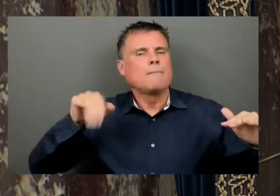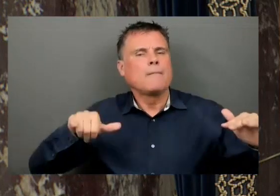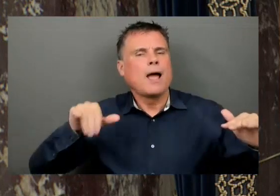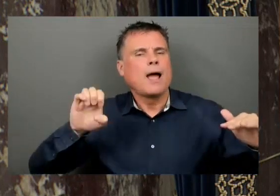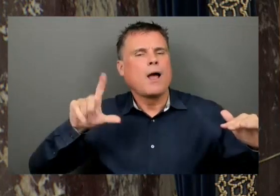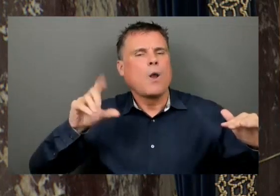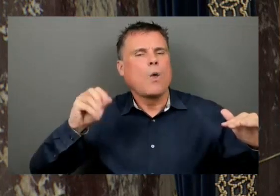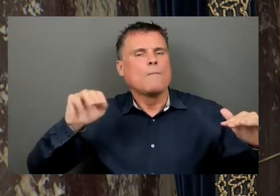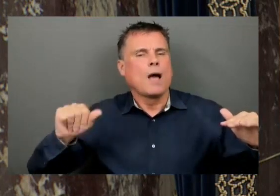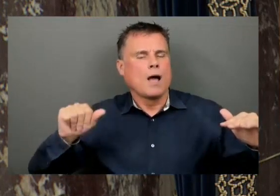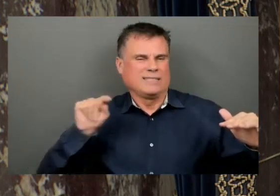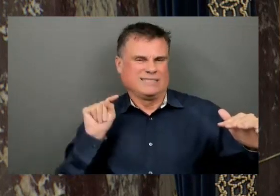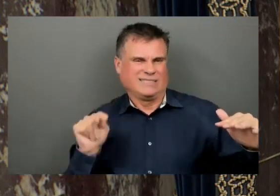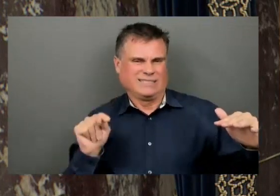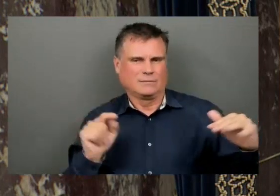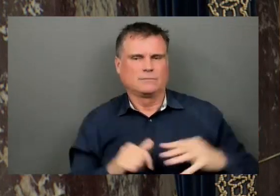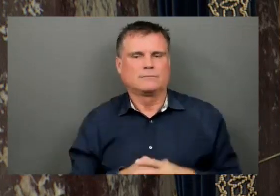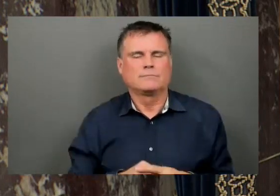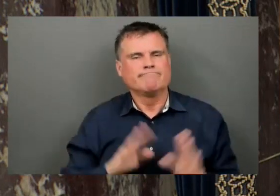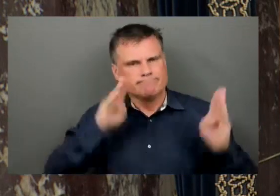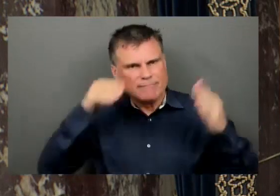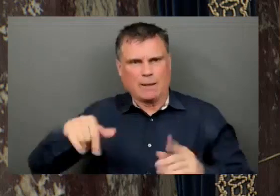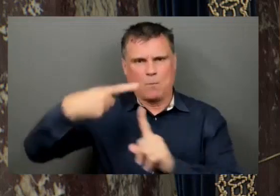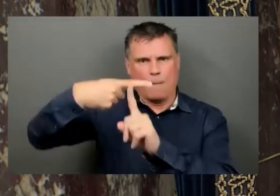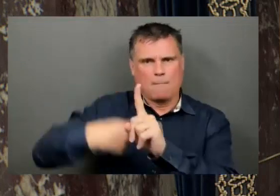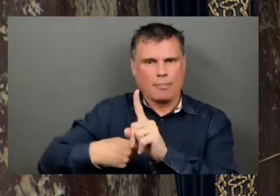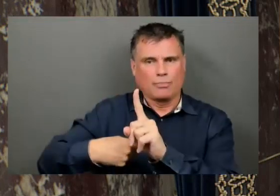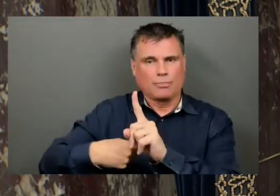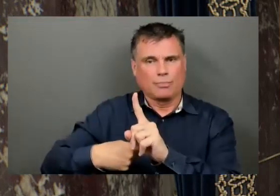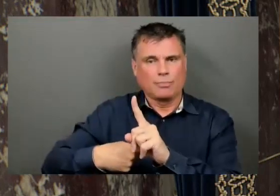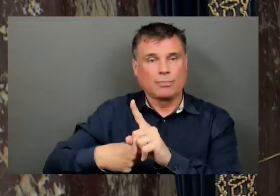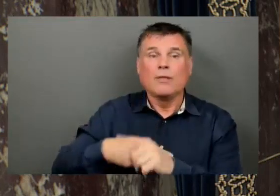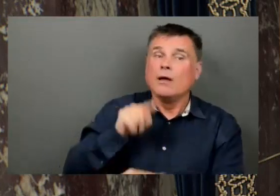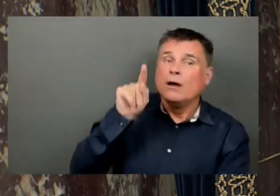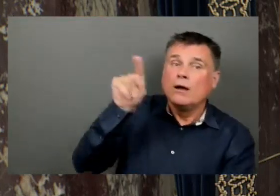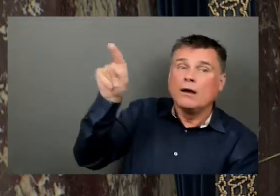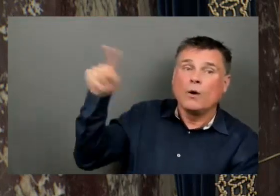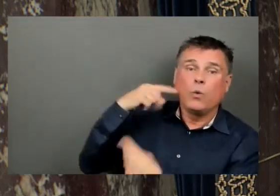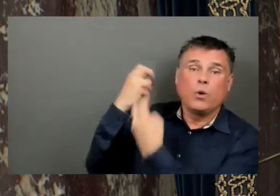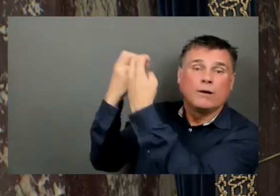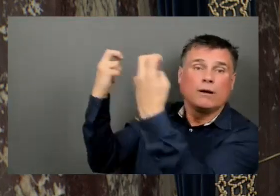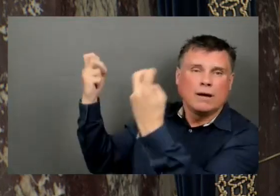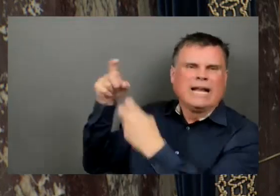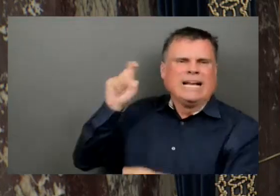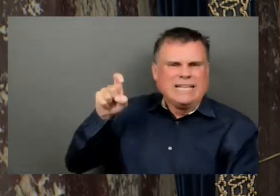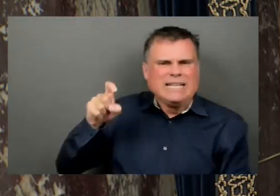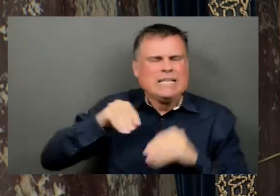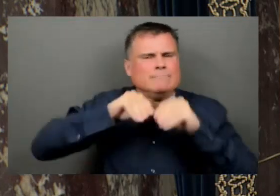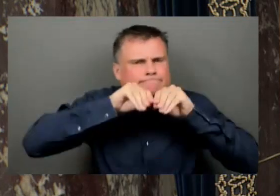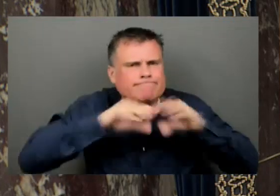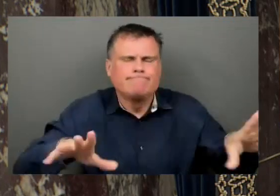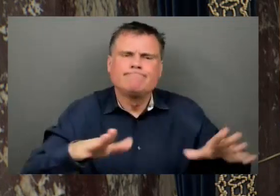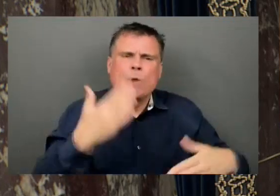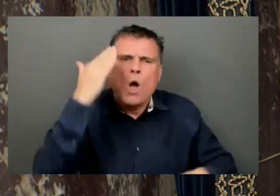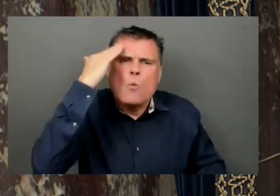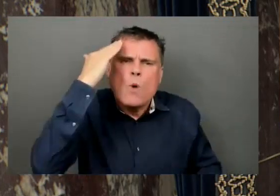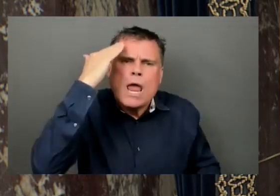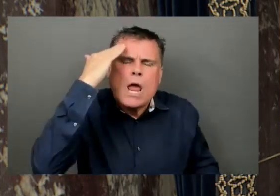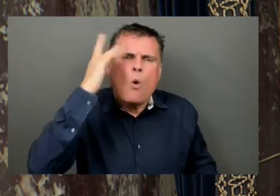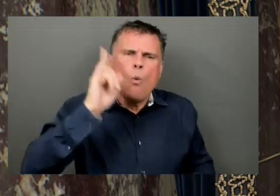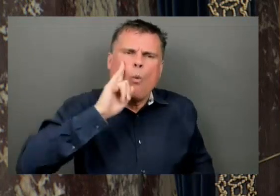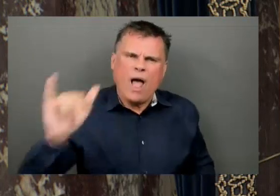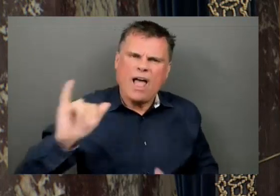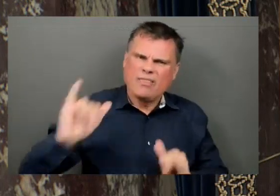incurable cancer. More Canadians need to be made aware of the effects of this devastating disease so that those who have been diagnosed